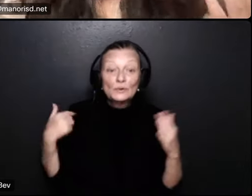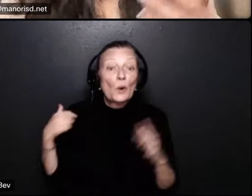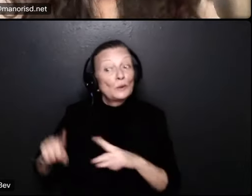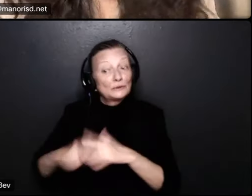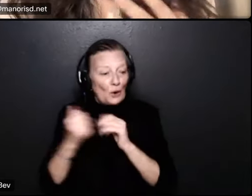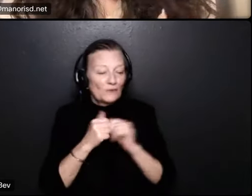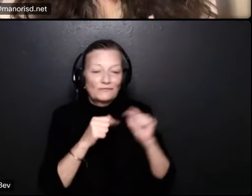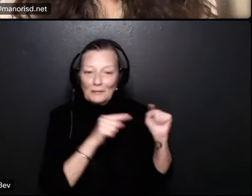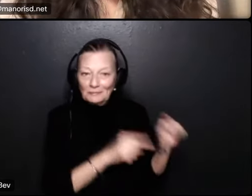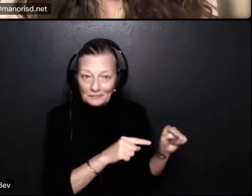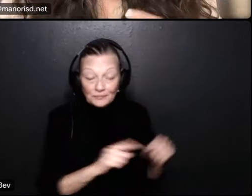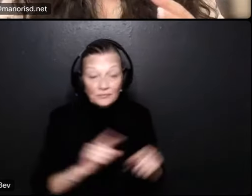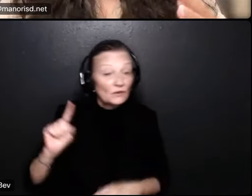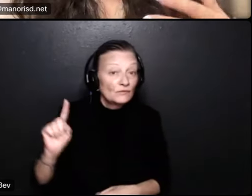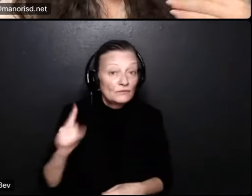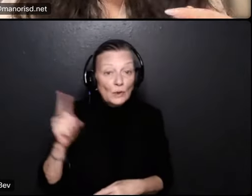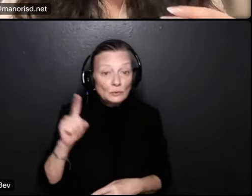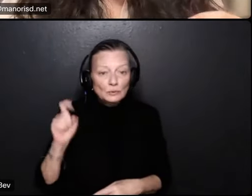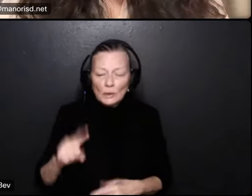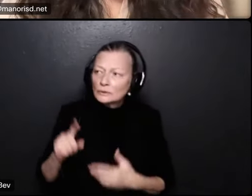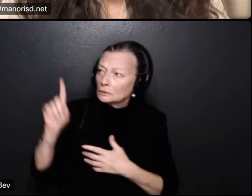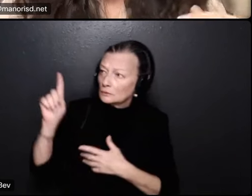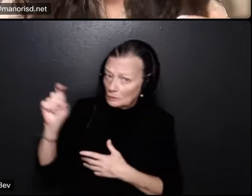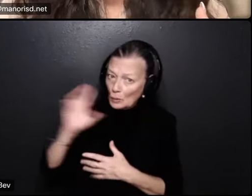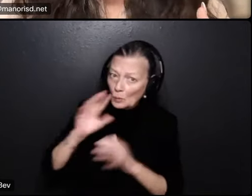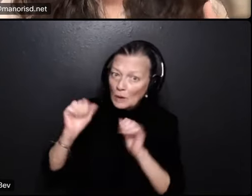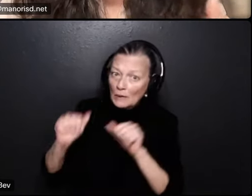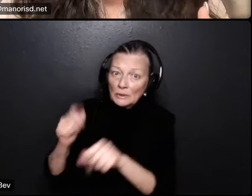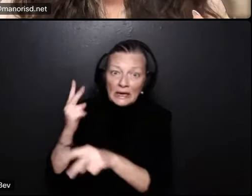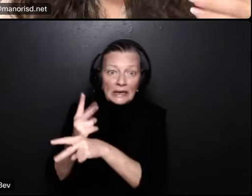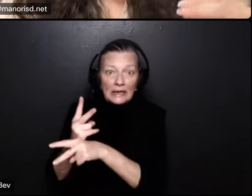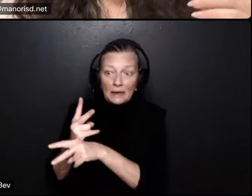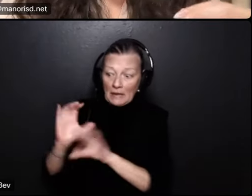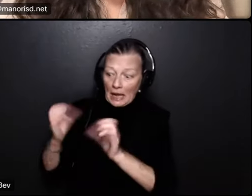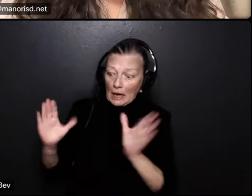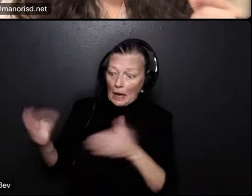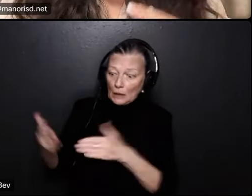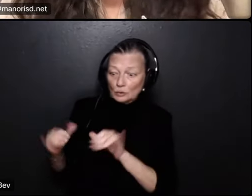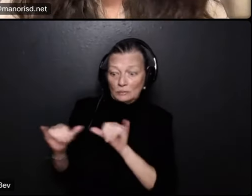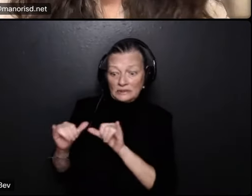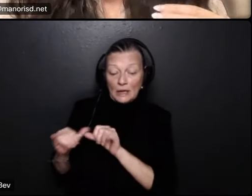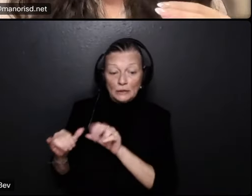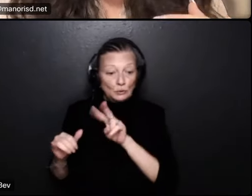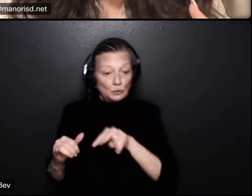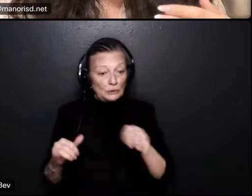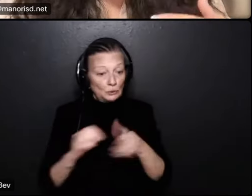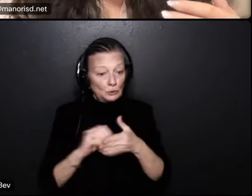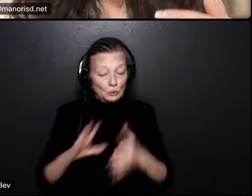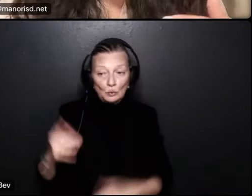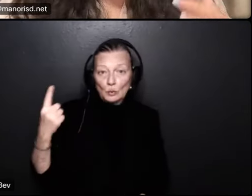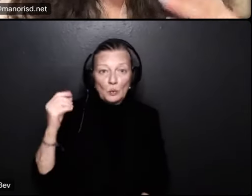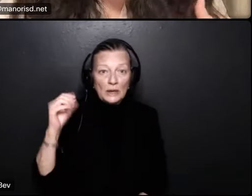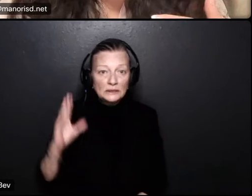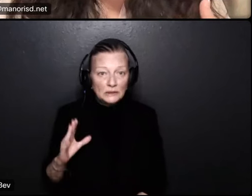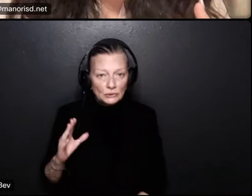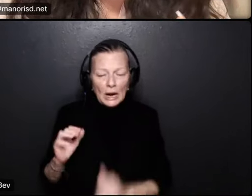from our form and our first question is will we be able to keep the classroom size to 22 one how will the budget be